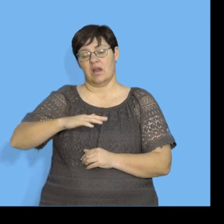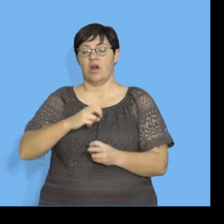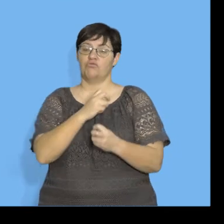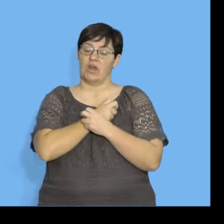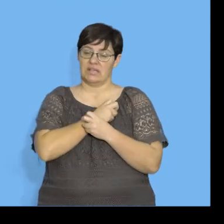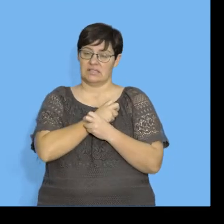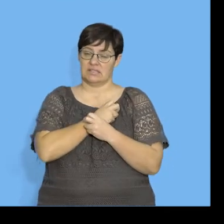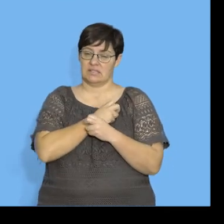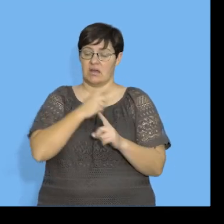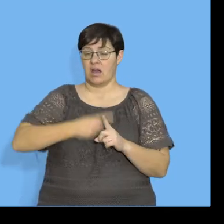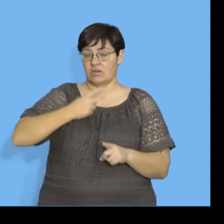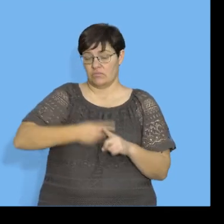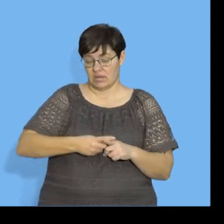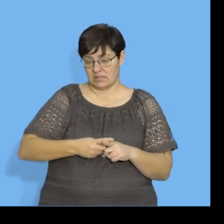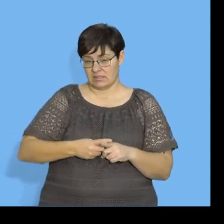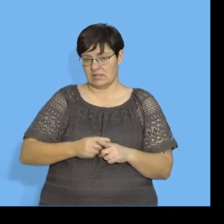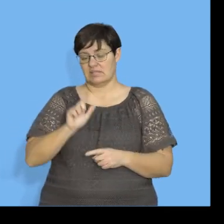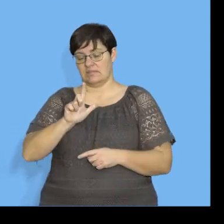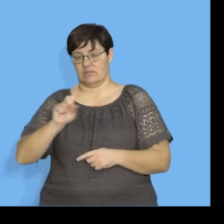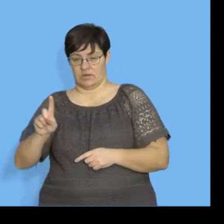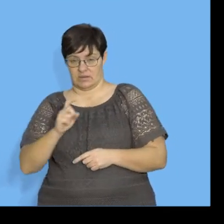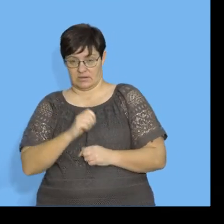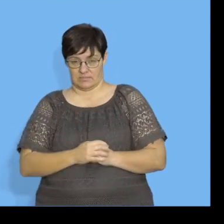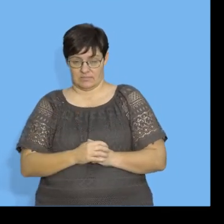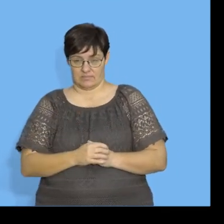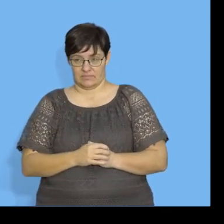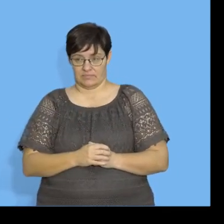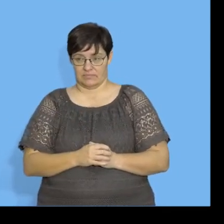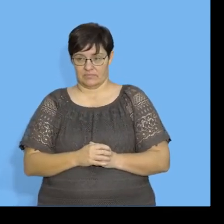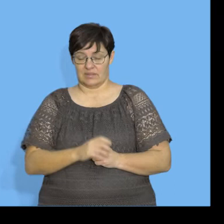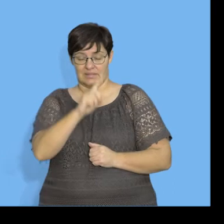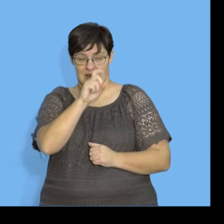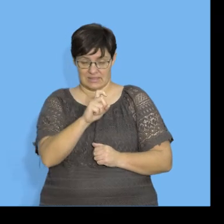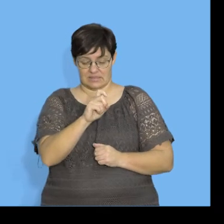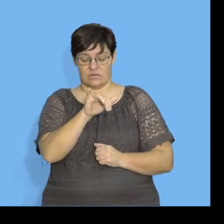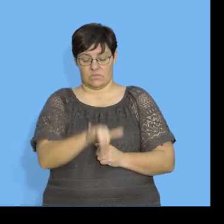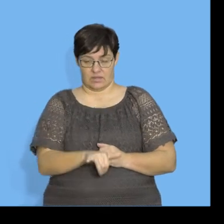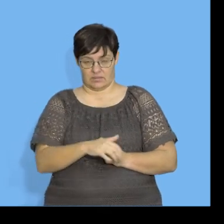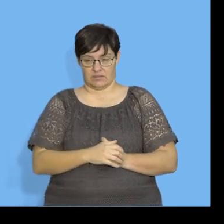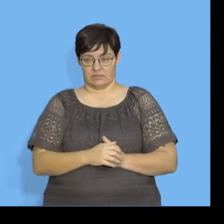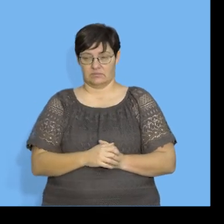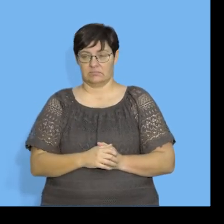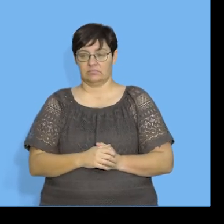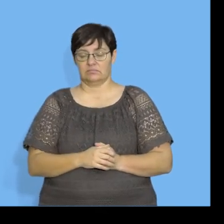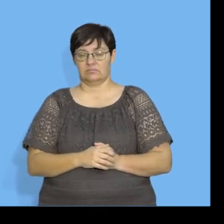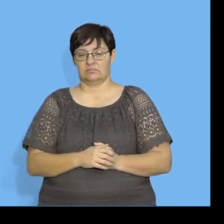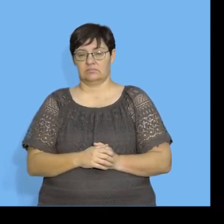heart rate is 71. Because that's x, remember. And this is y.